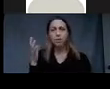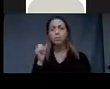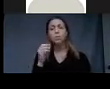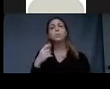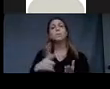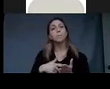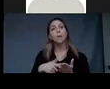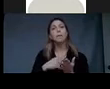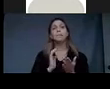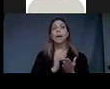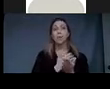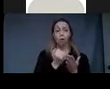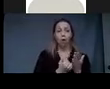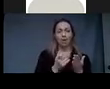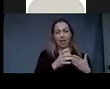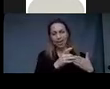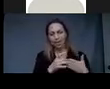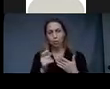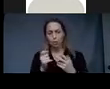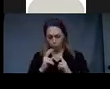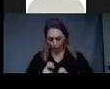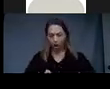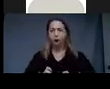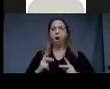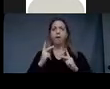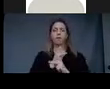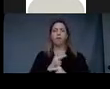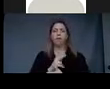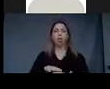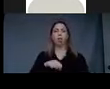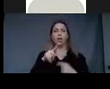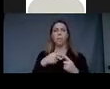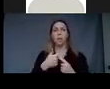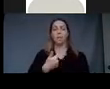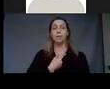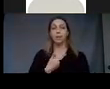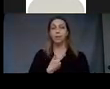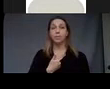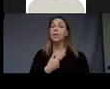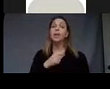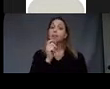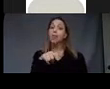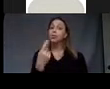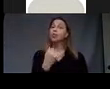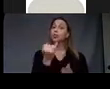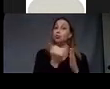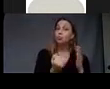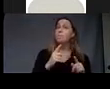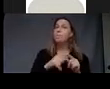-discovery. Even viewing art can lead the way to self-discovery. It's not just making art.